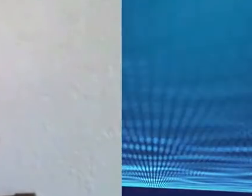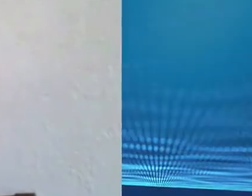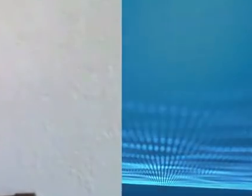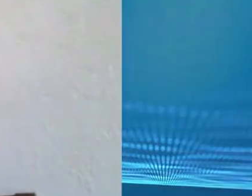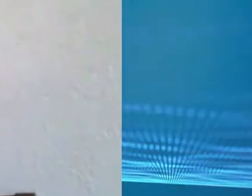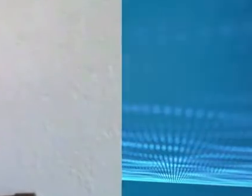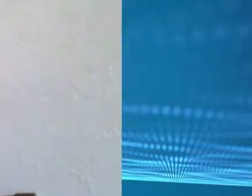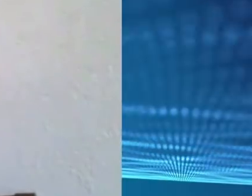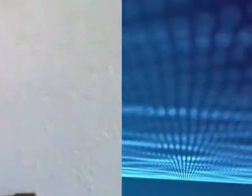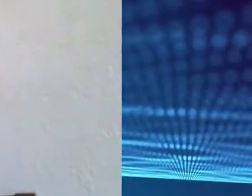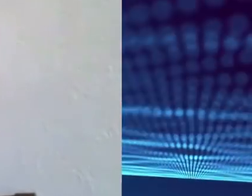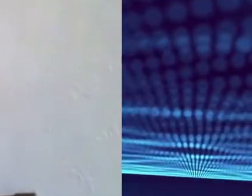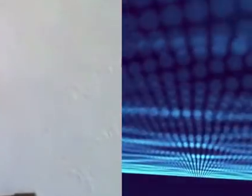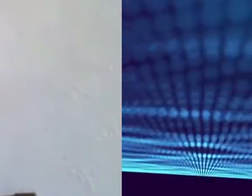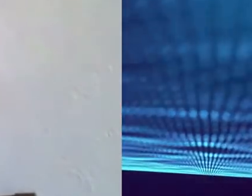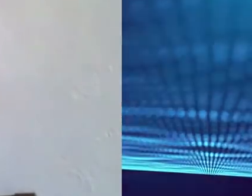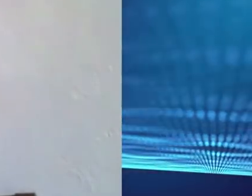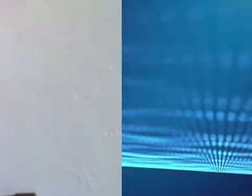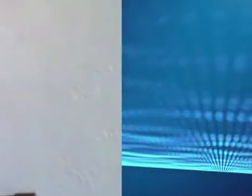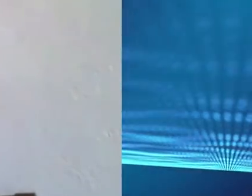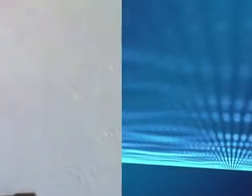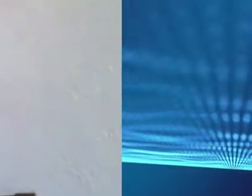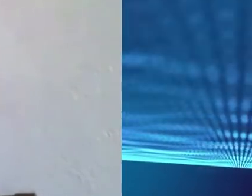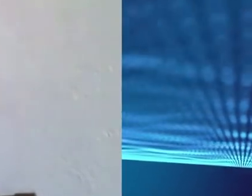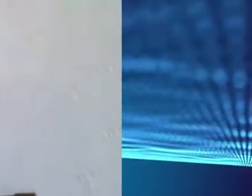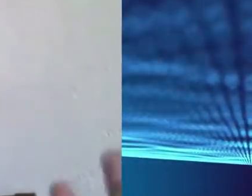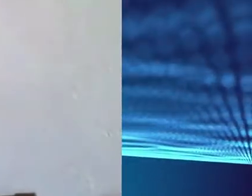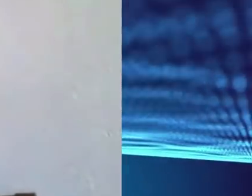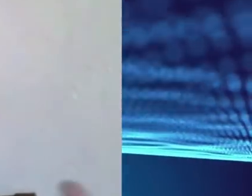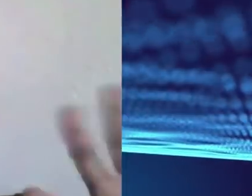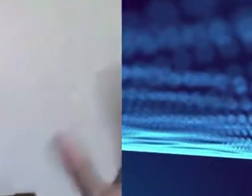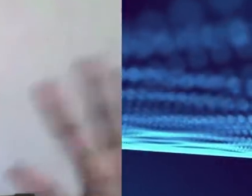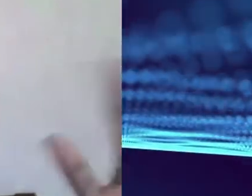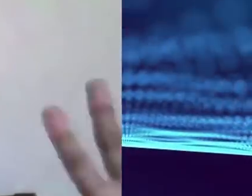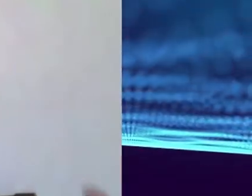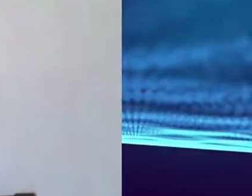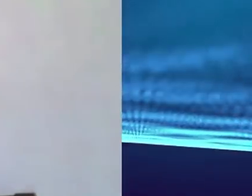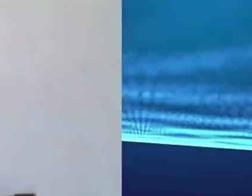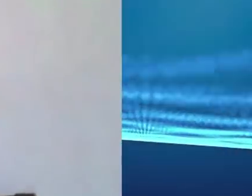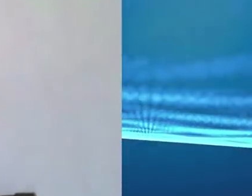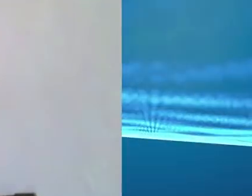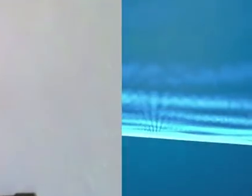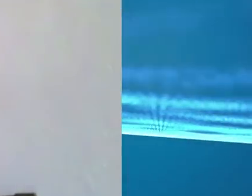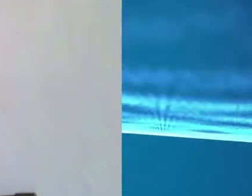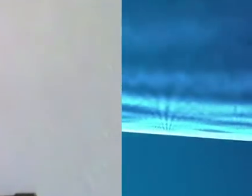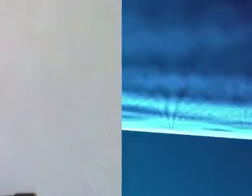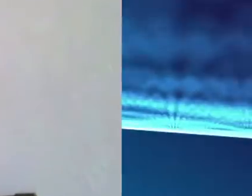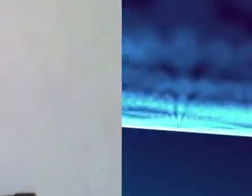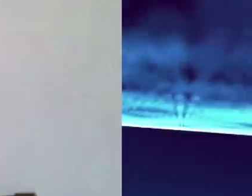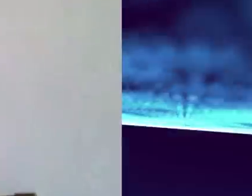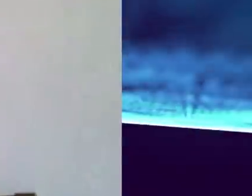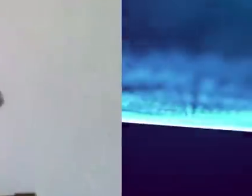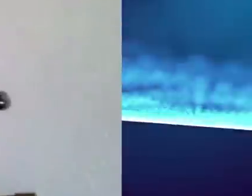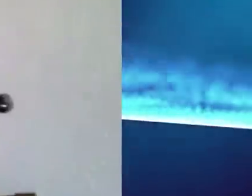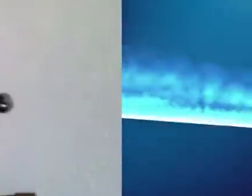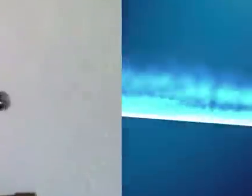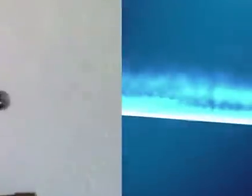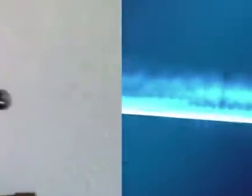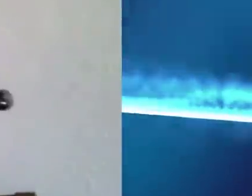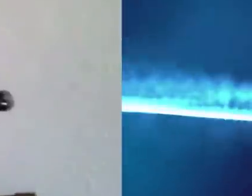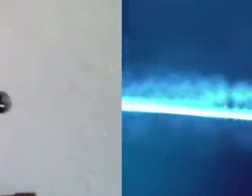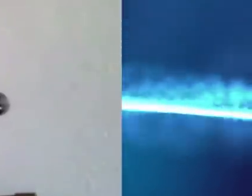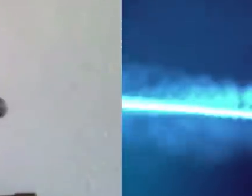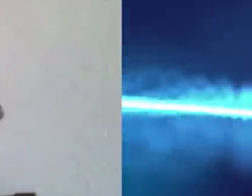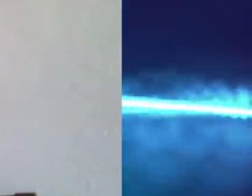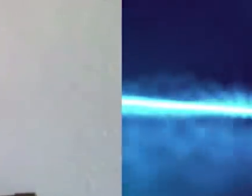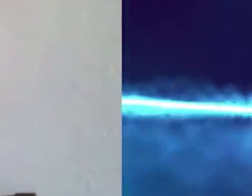know, who are out there, they're sick, and they know they have it, or they might have an idea, and they haven't come forward because, you we